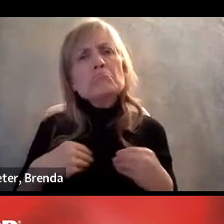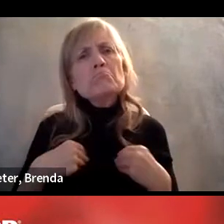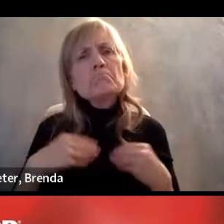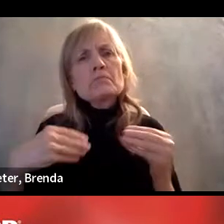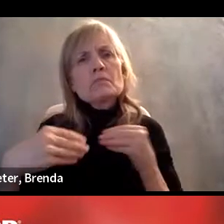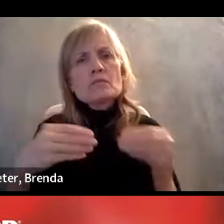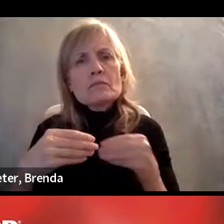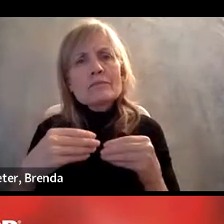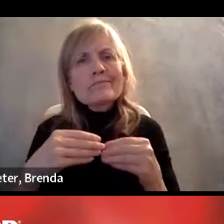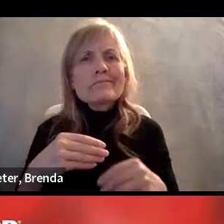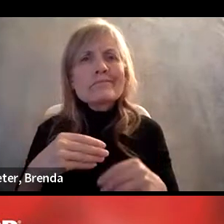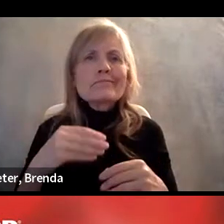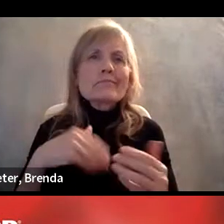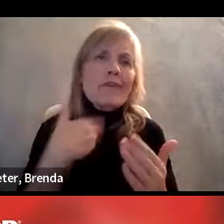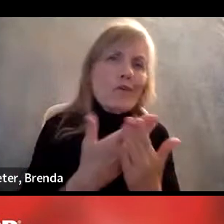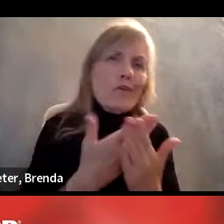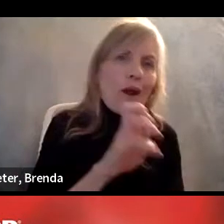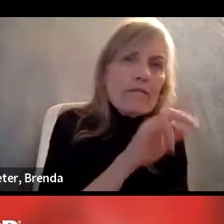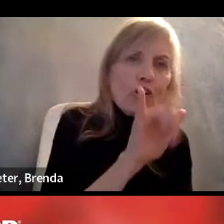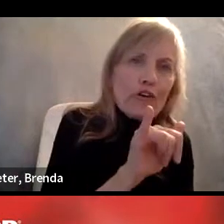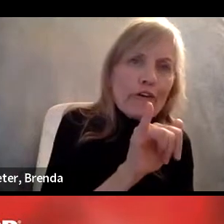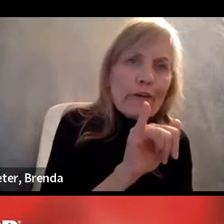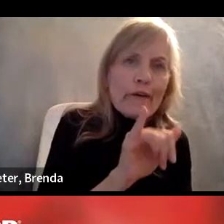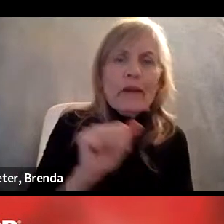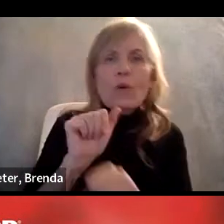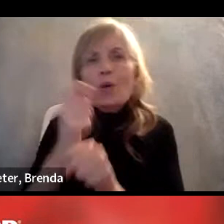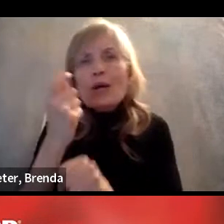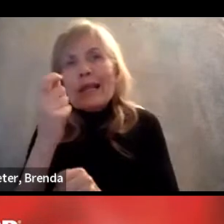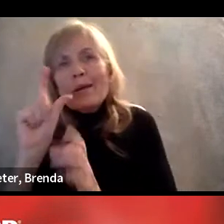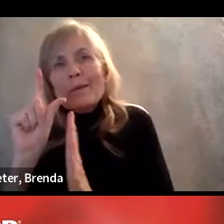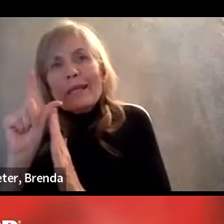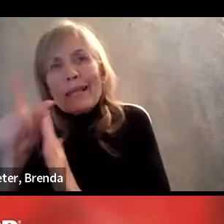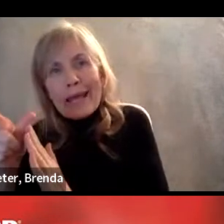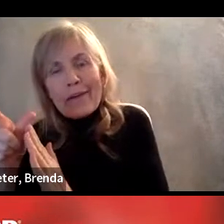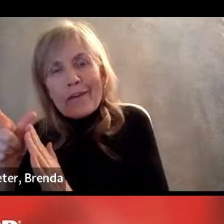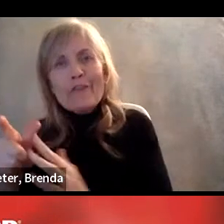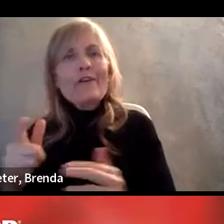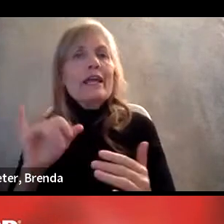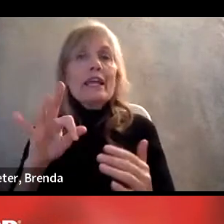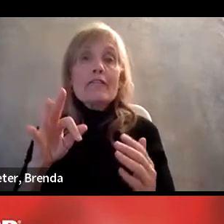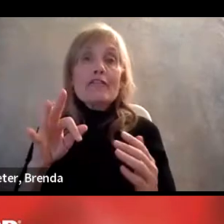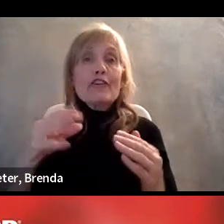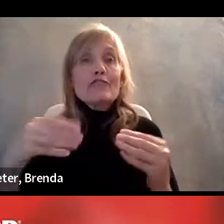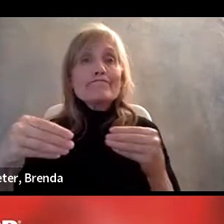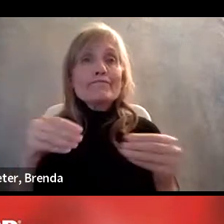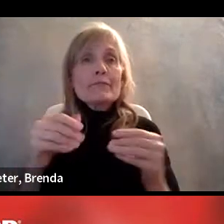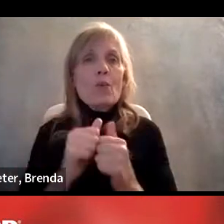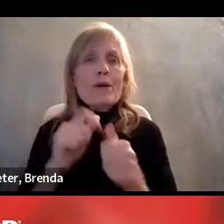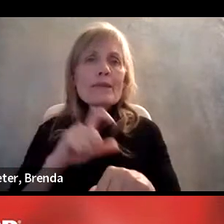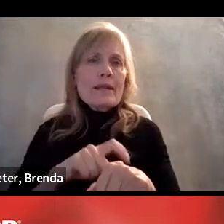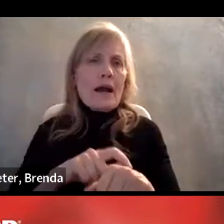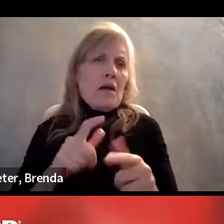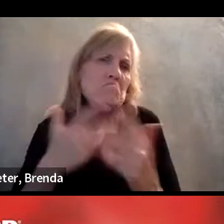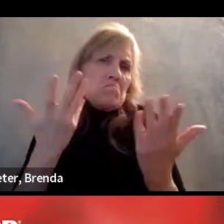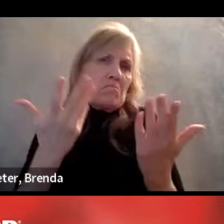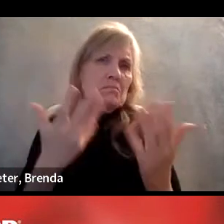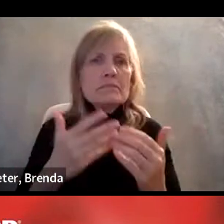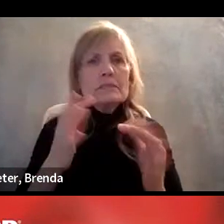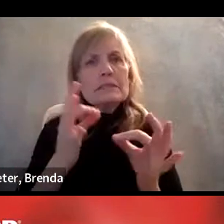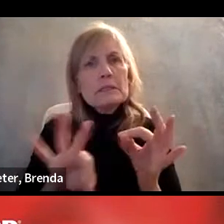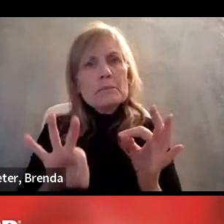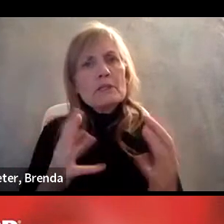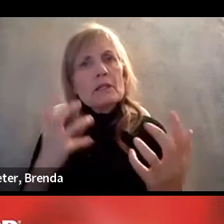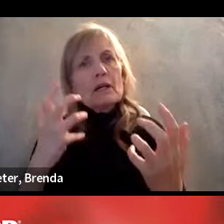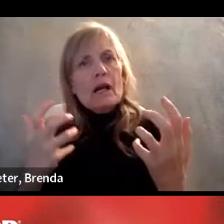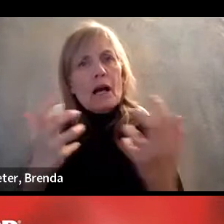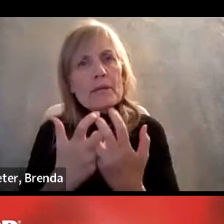later, or you're flexible with the timing of when the work gets done, that you just accommodate that, um,